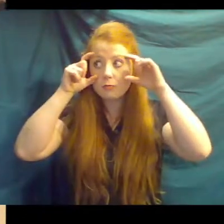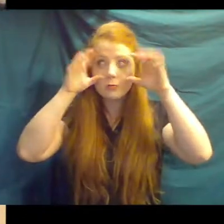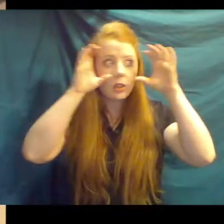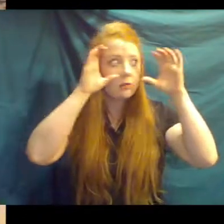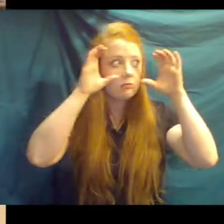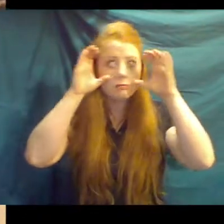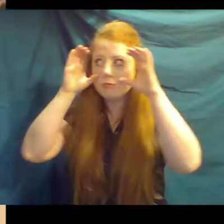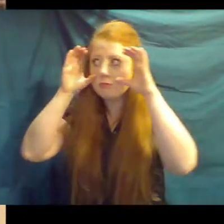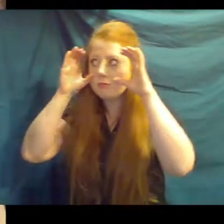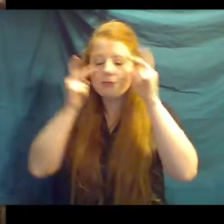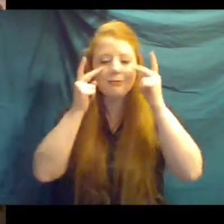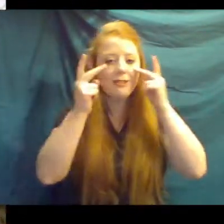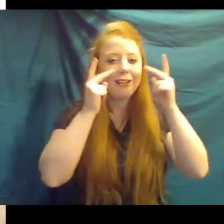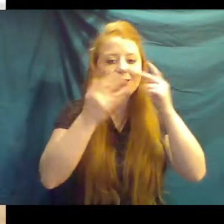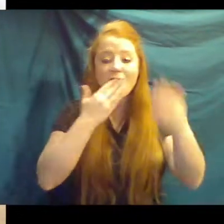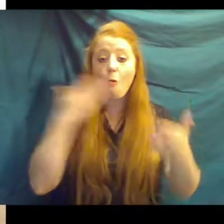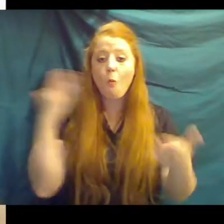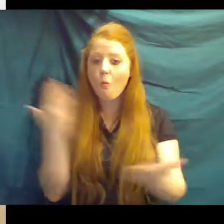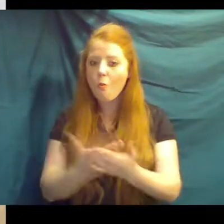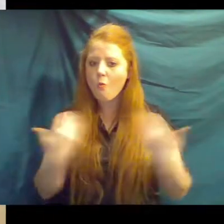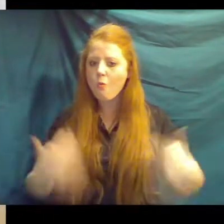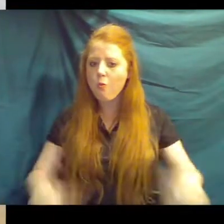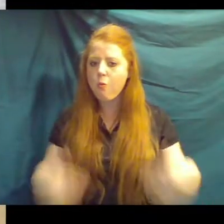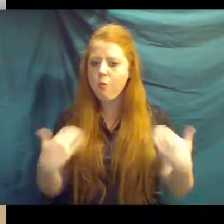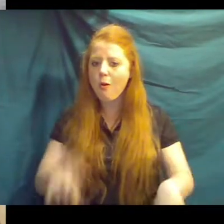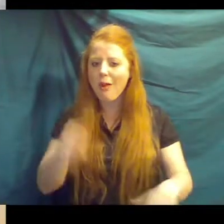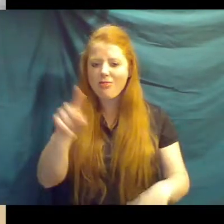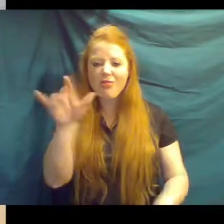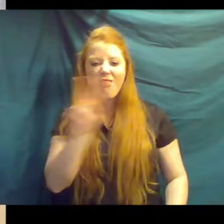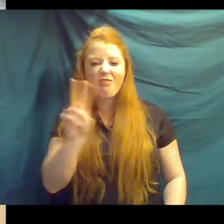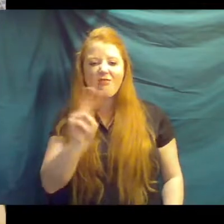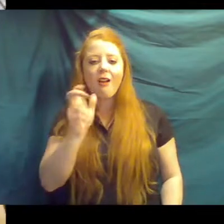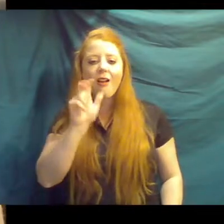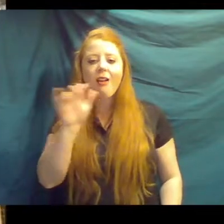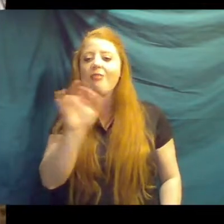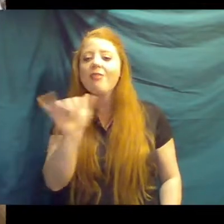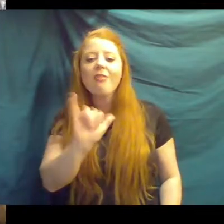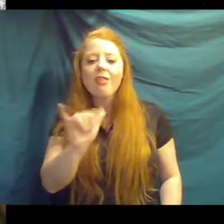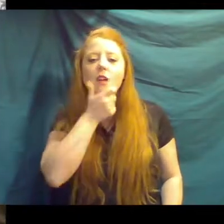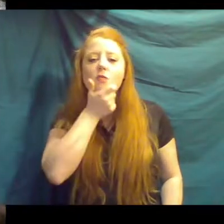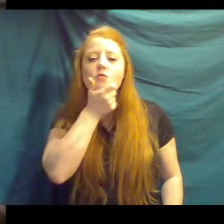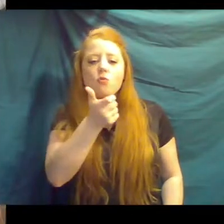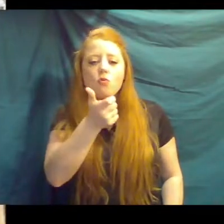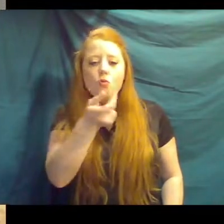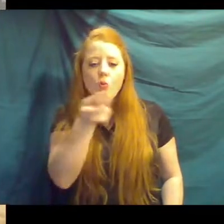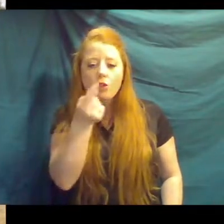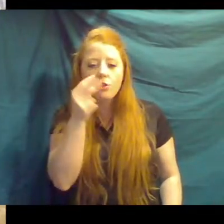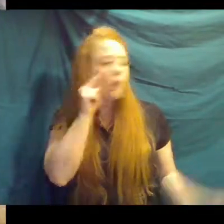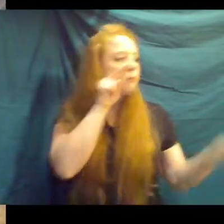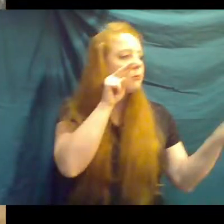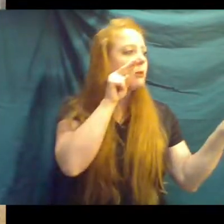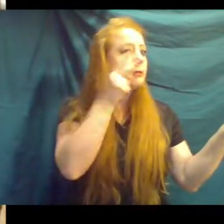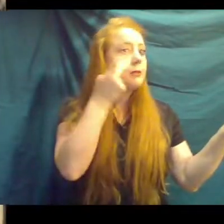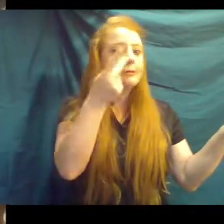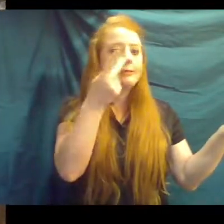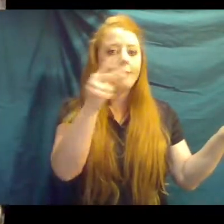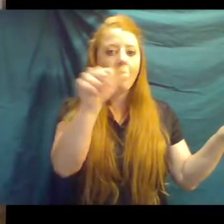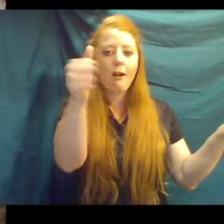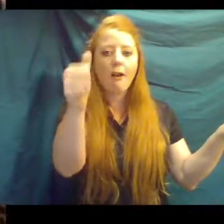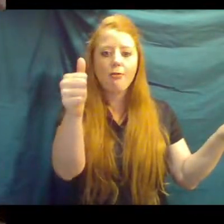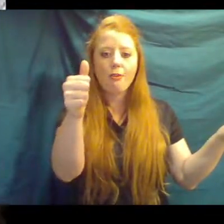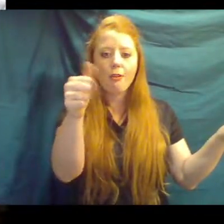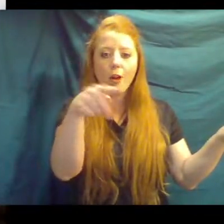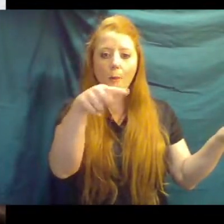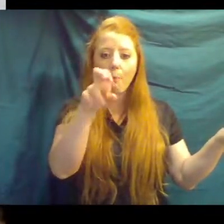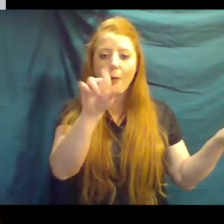really well. And out on the savannah, they're kind of like the watchdogs. If they notice lions or hyenas moving in, they'll take off running and the